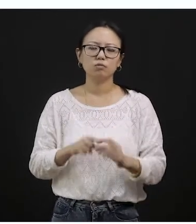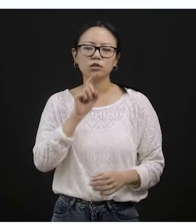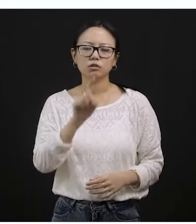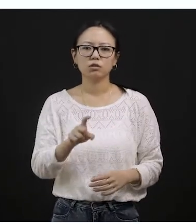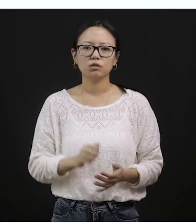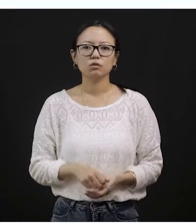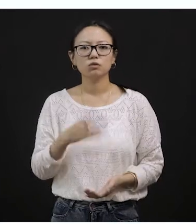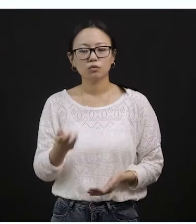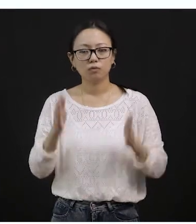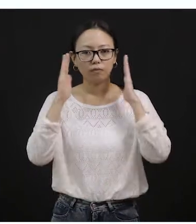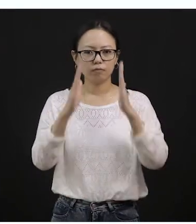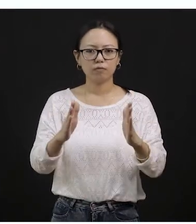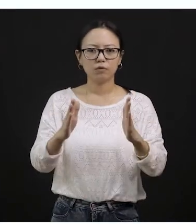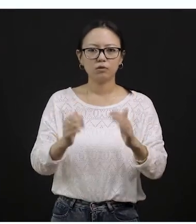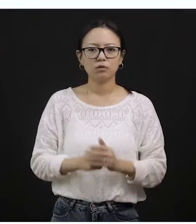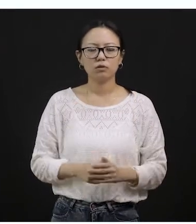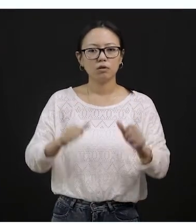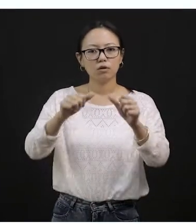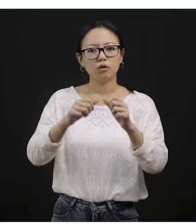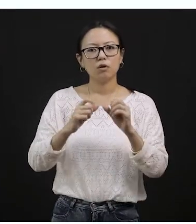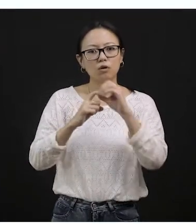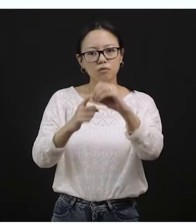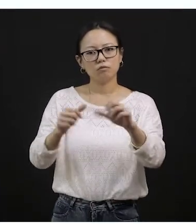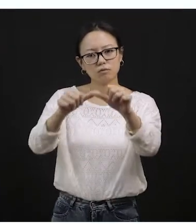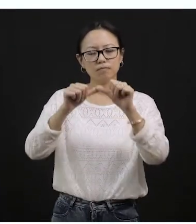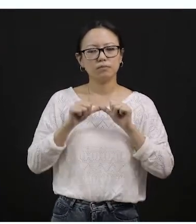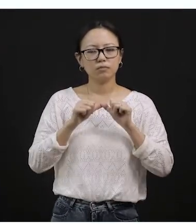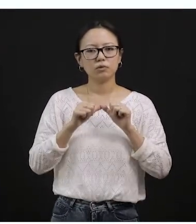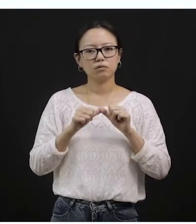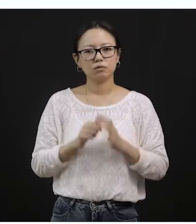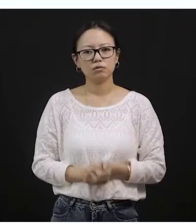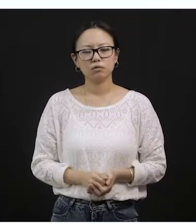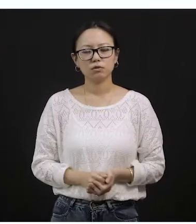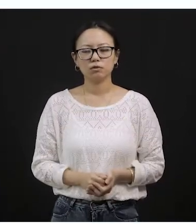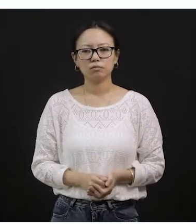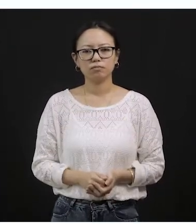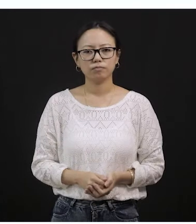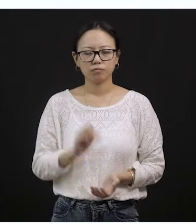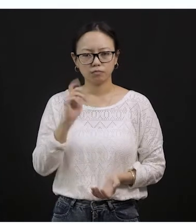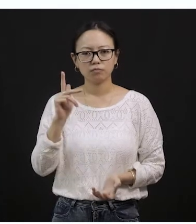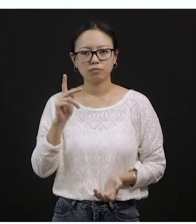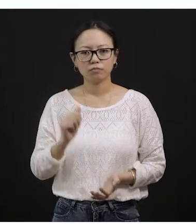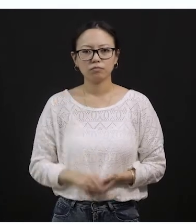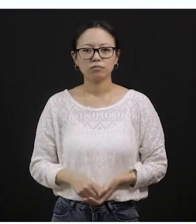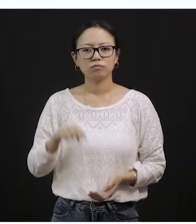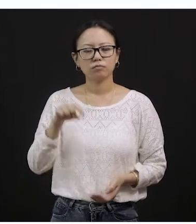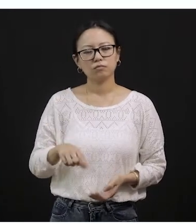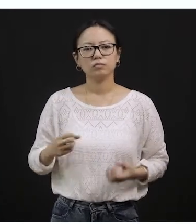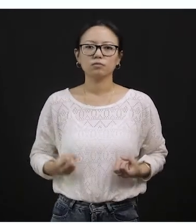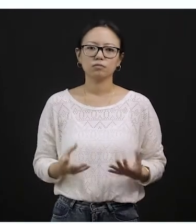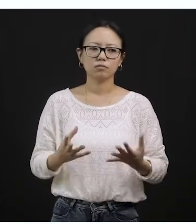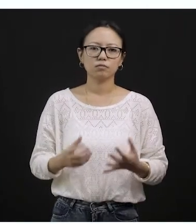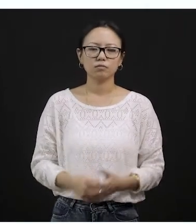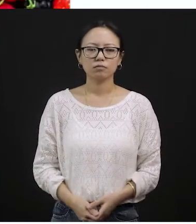staying alert and answering to my questions. I think that is fair enough, right? So let's get started without further